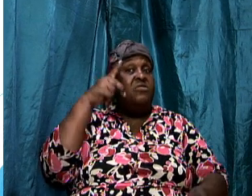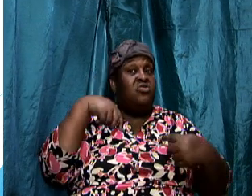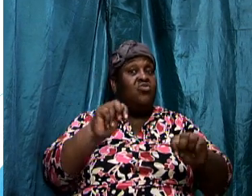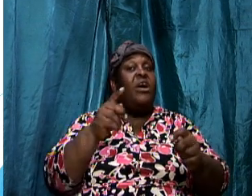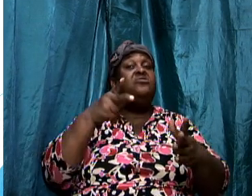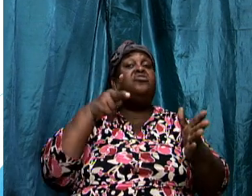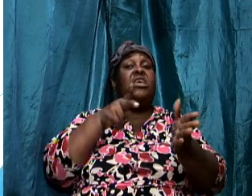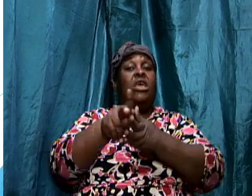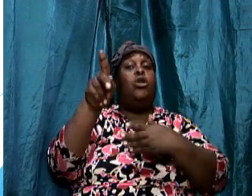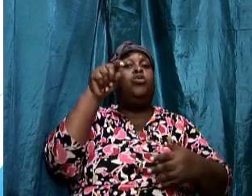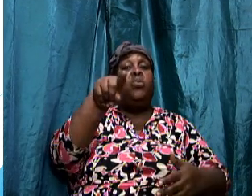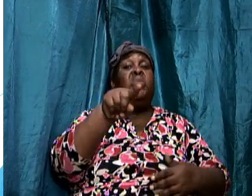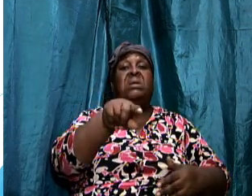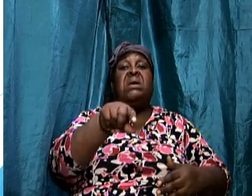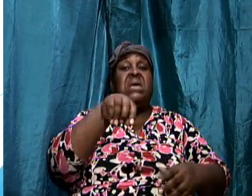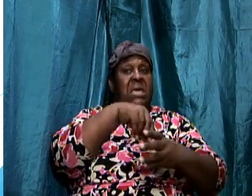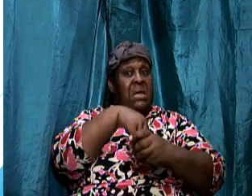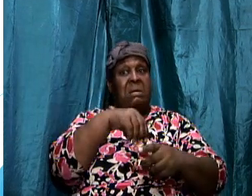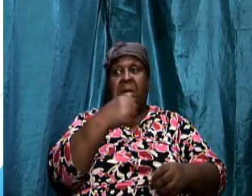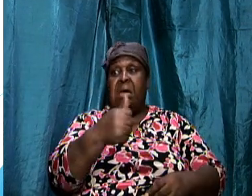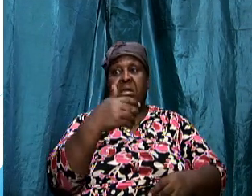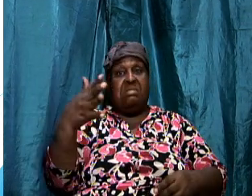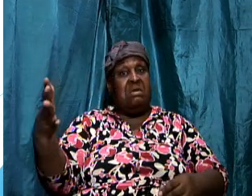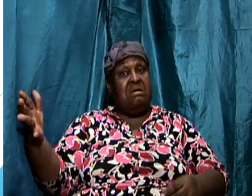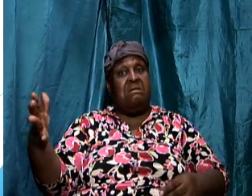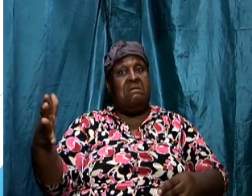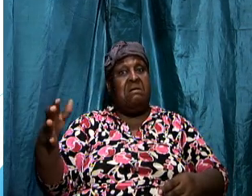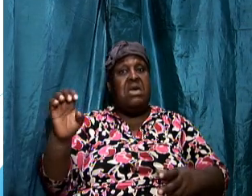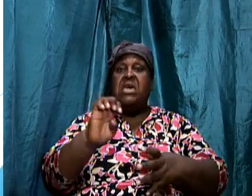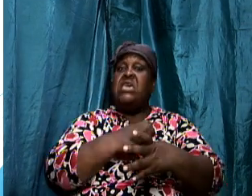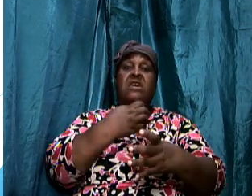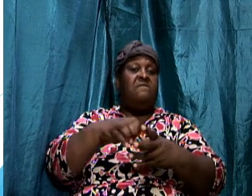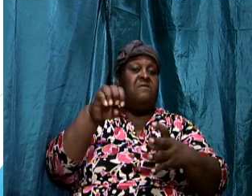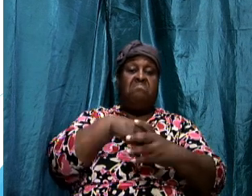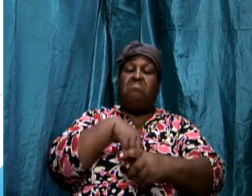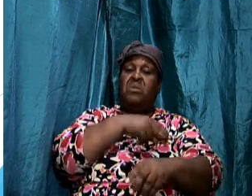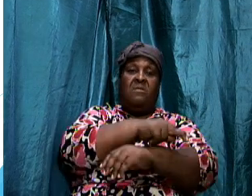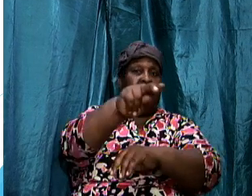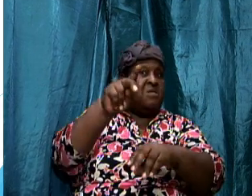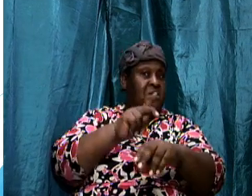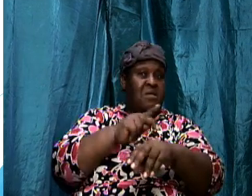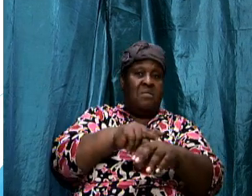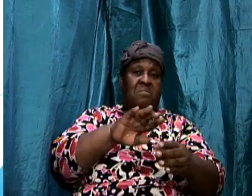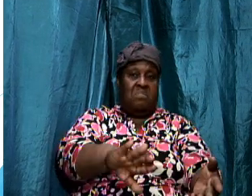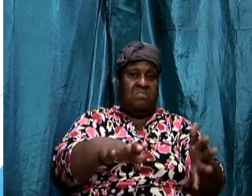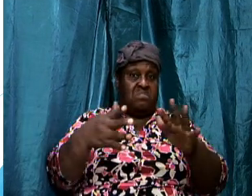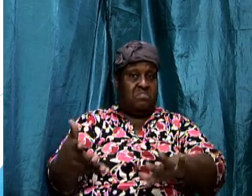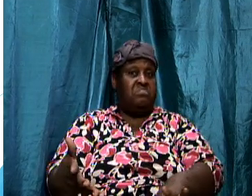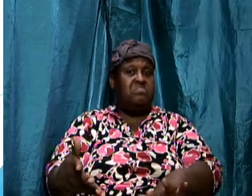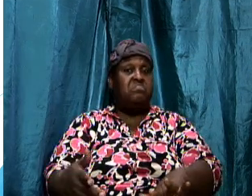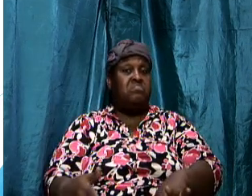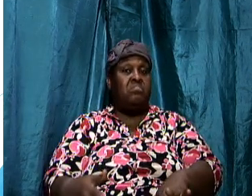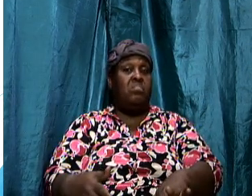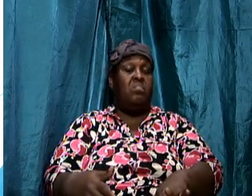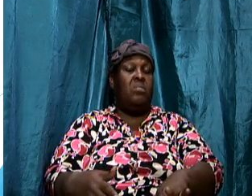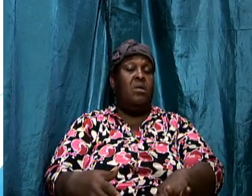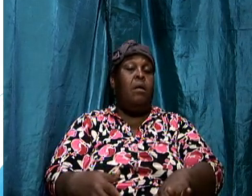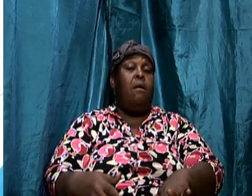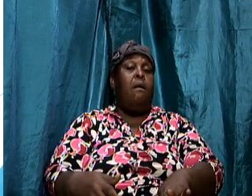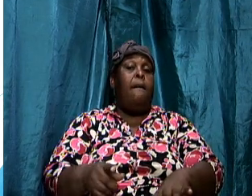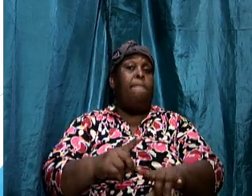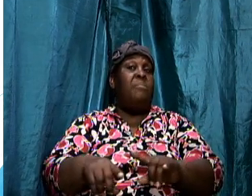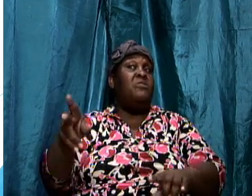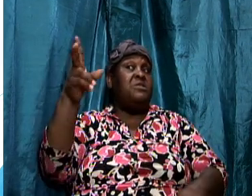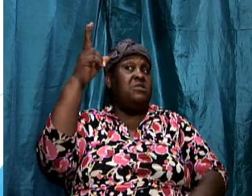giving the opportunity even physical death but he's going to force things into the